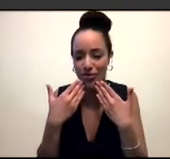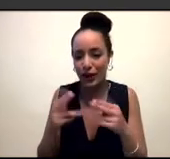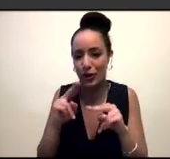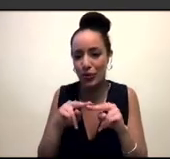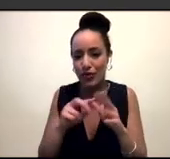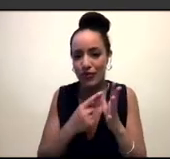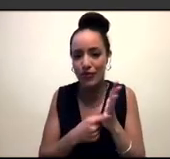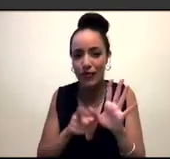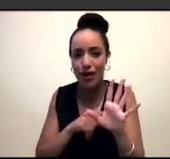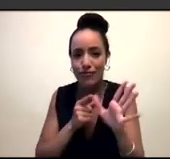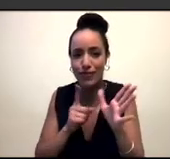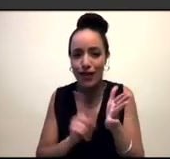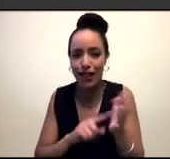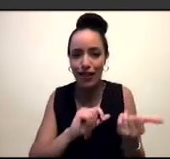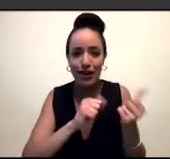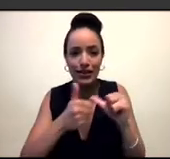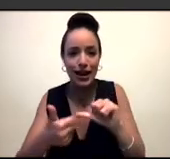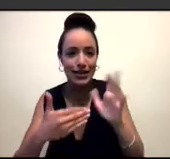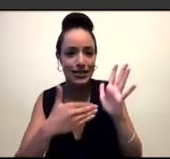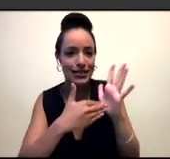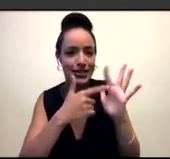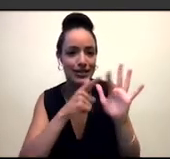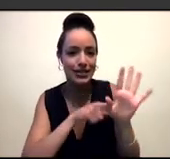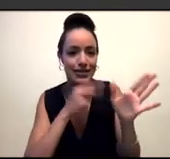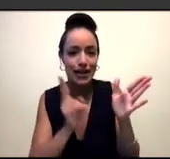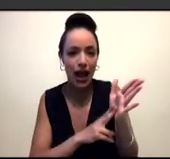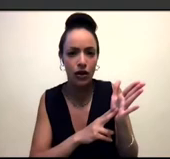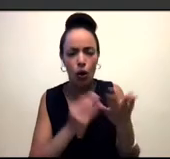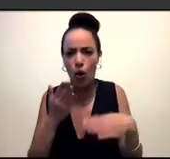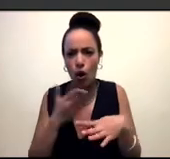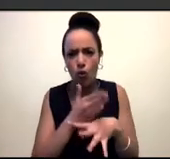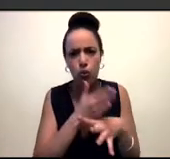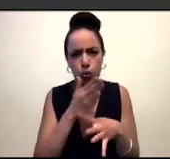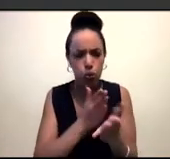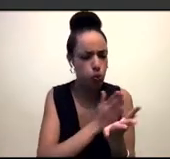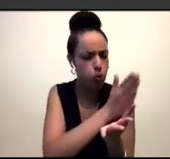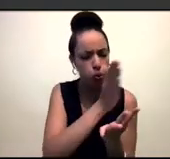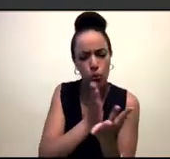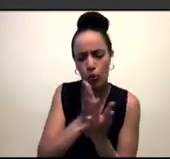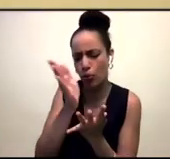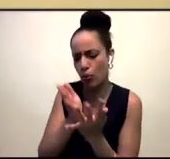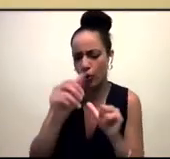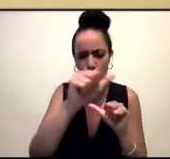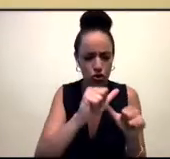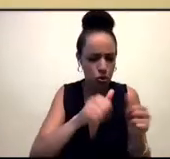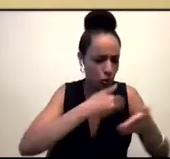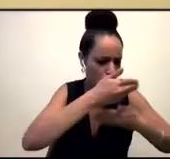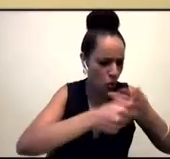much, Fariel. And, Zane, you work across a wide range of writing forms, so short stories, poetry,